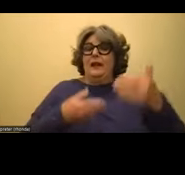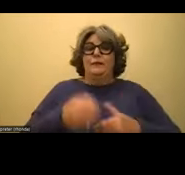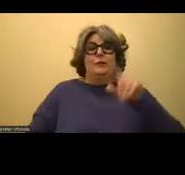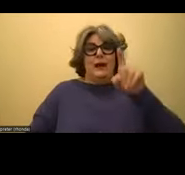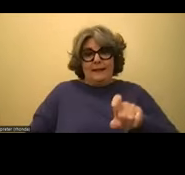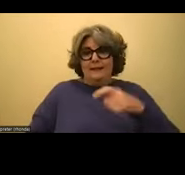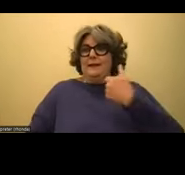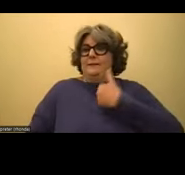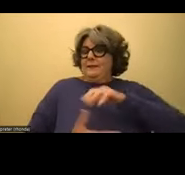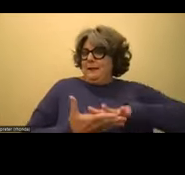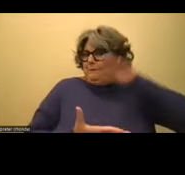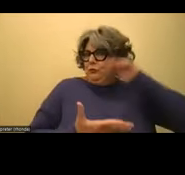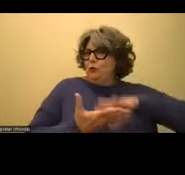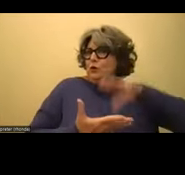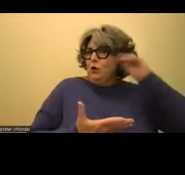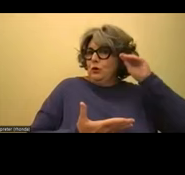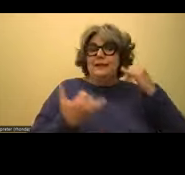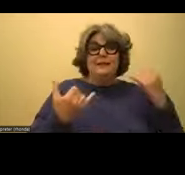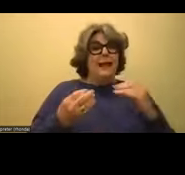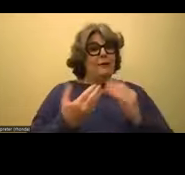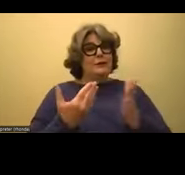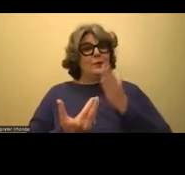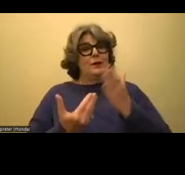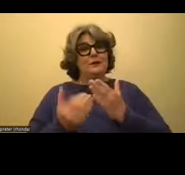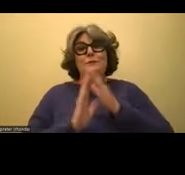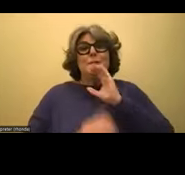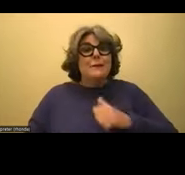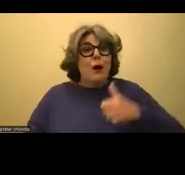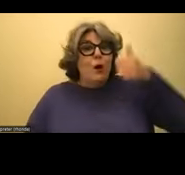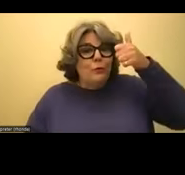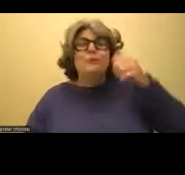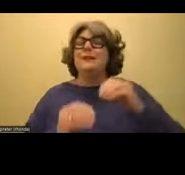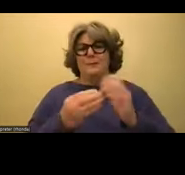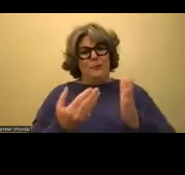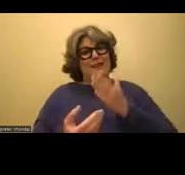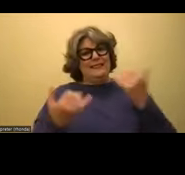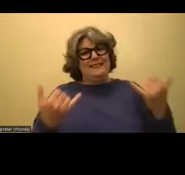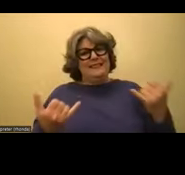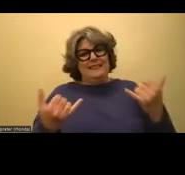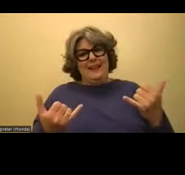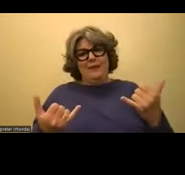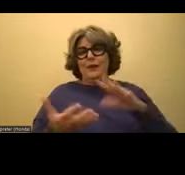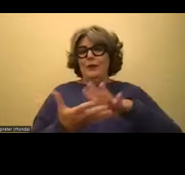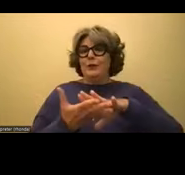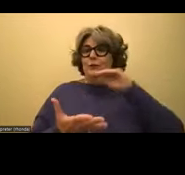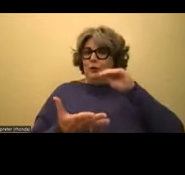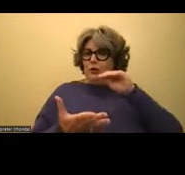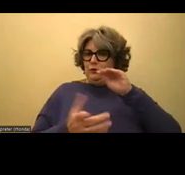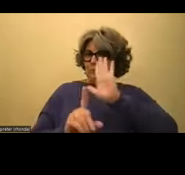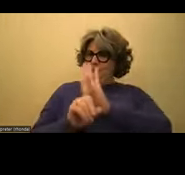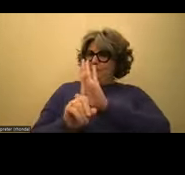to learn. And I find that it's easier when you get older and you learn how to be your own person.